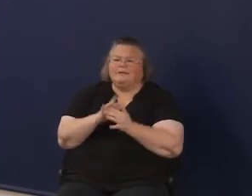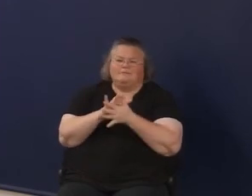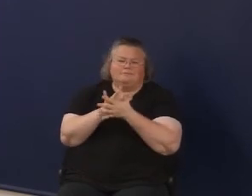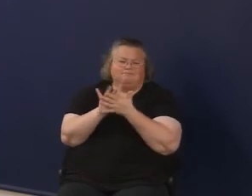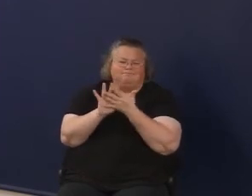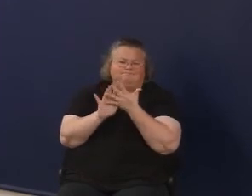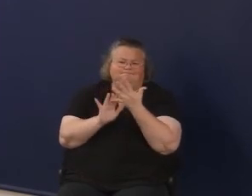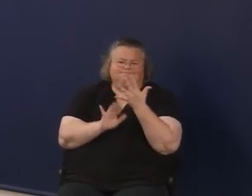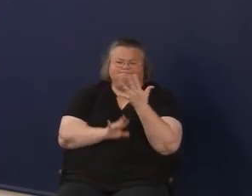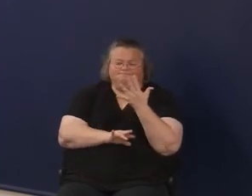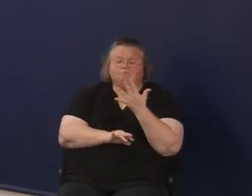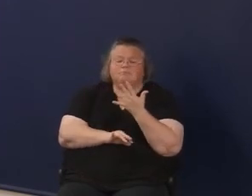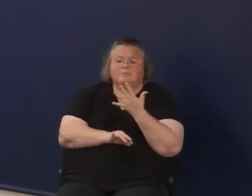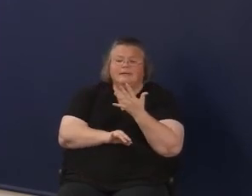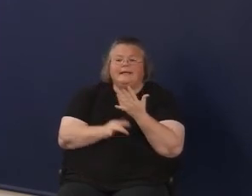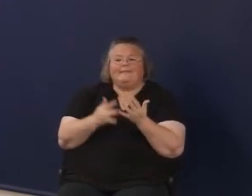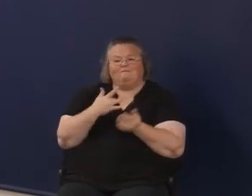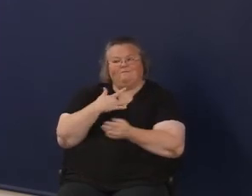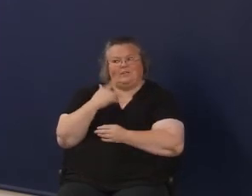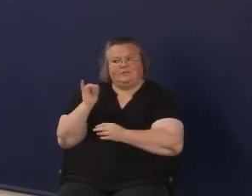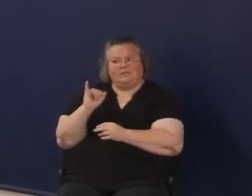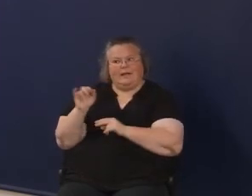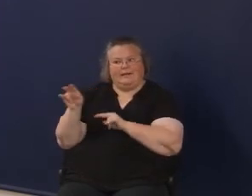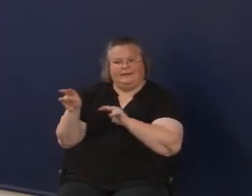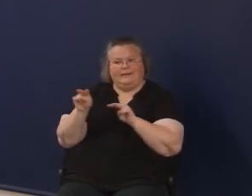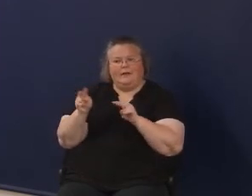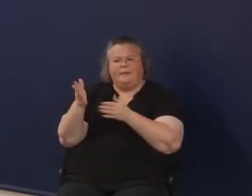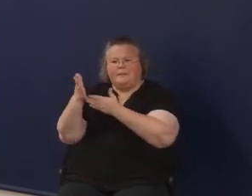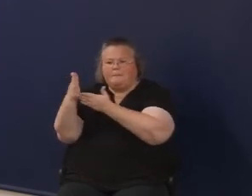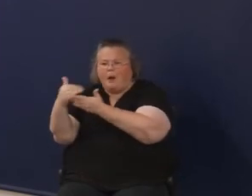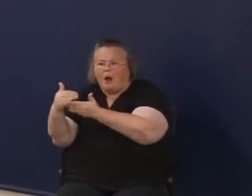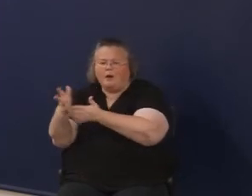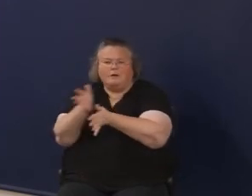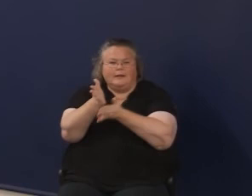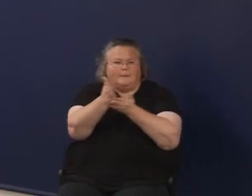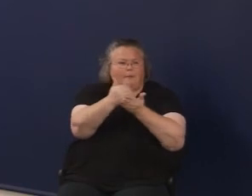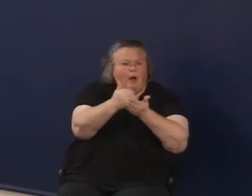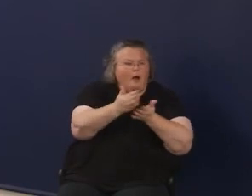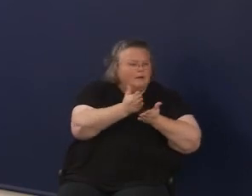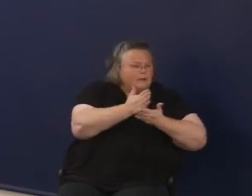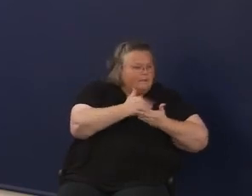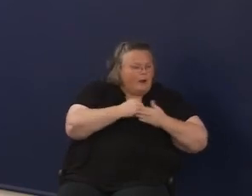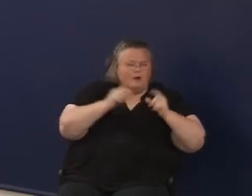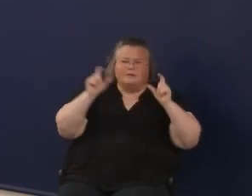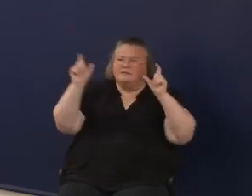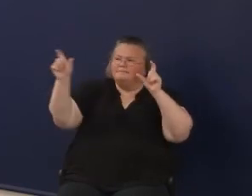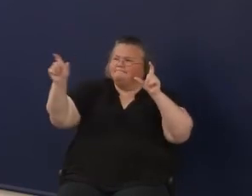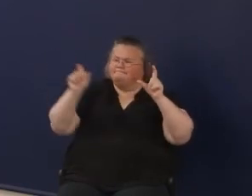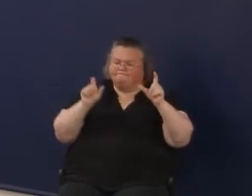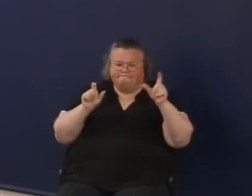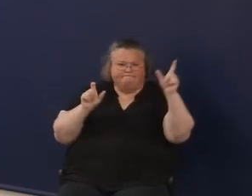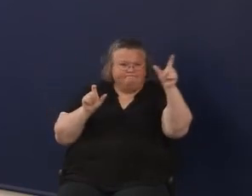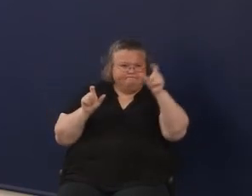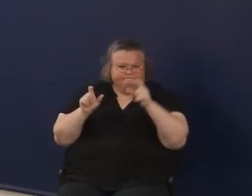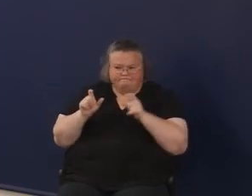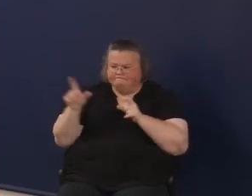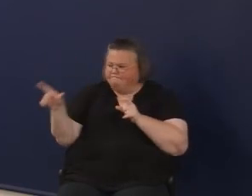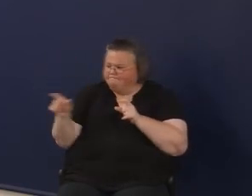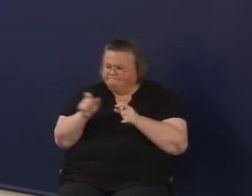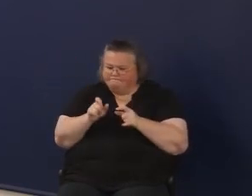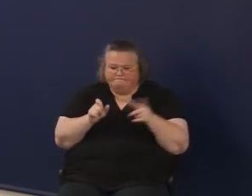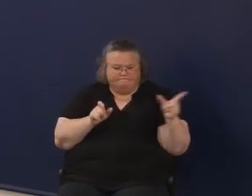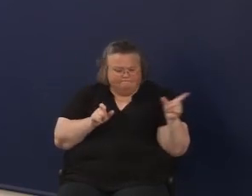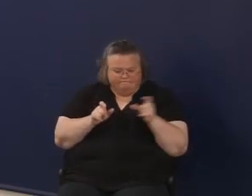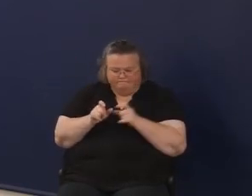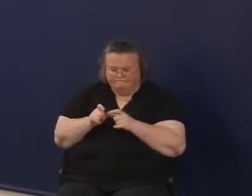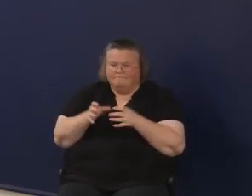to me, it feels like there have been pieces and parts of this floating around for a long time and underway. In lots of different